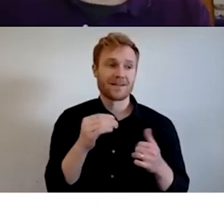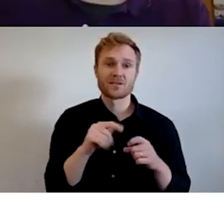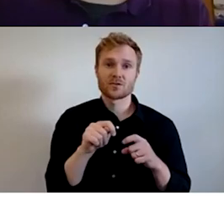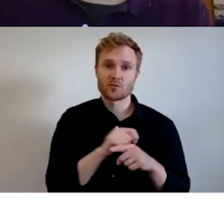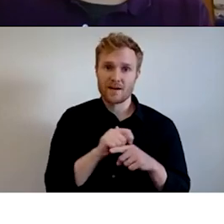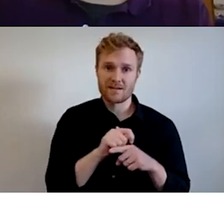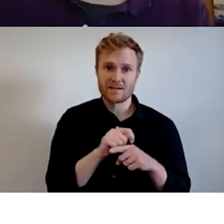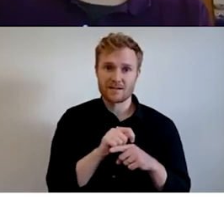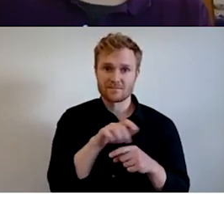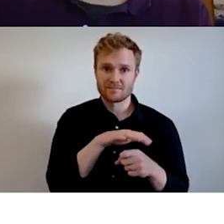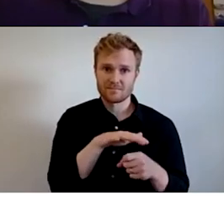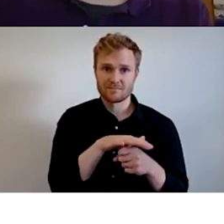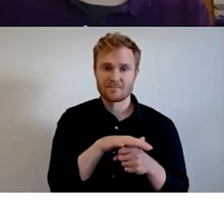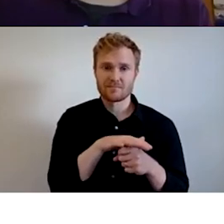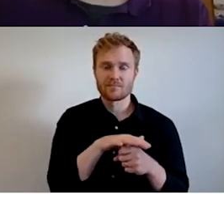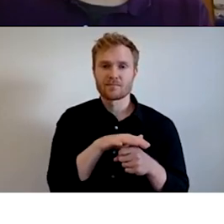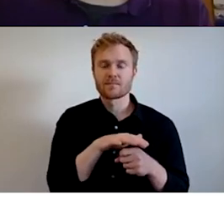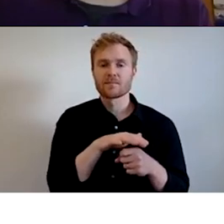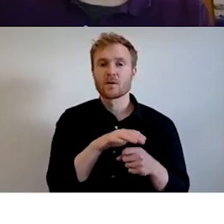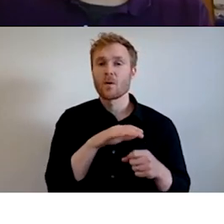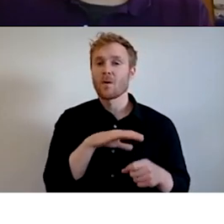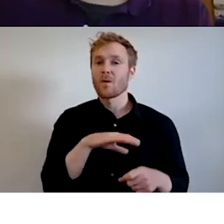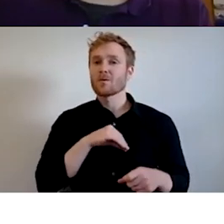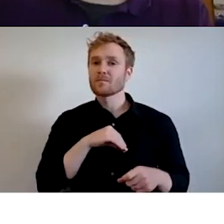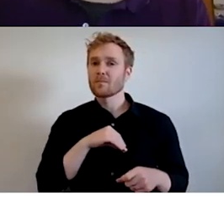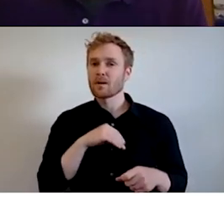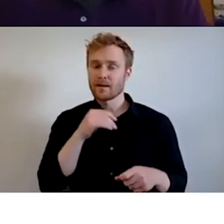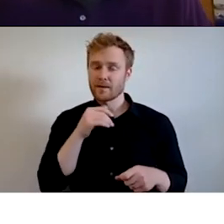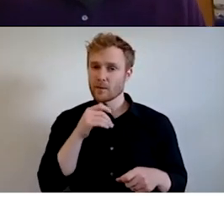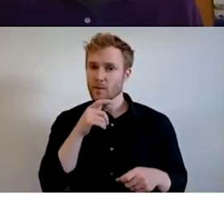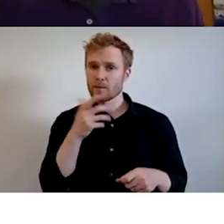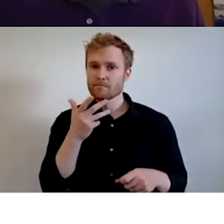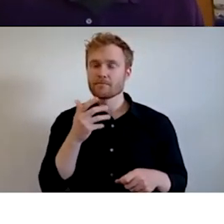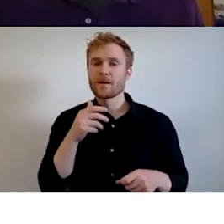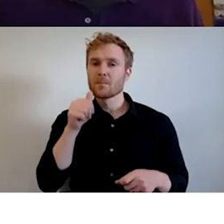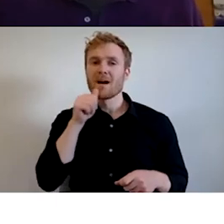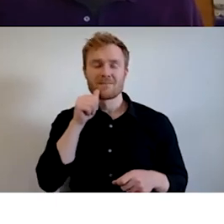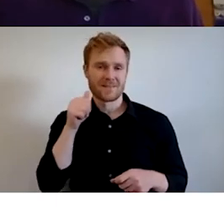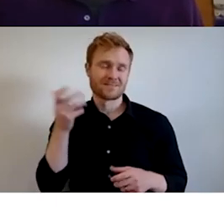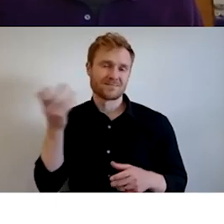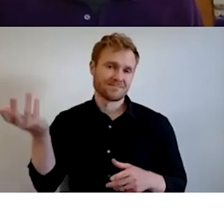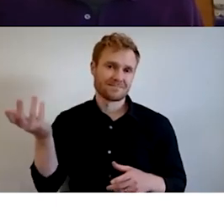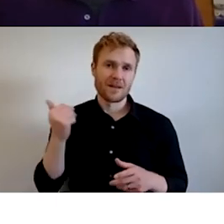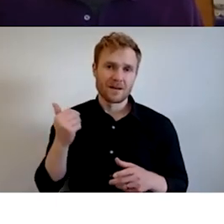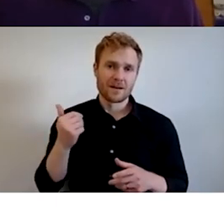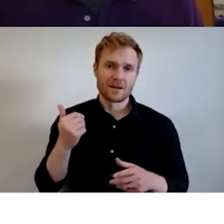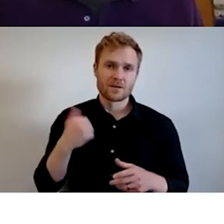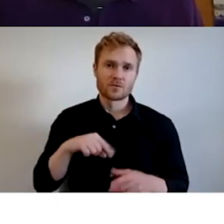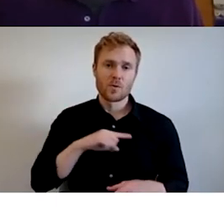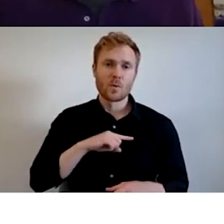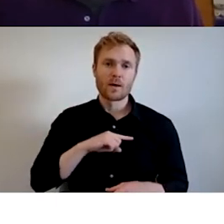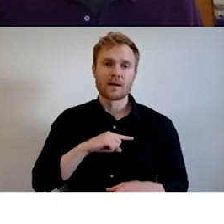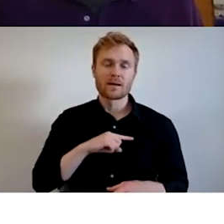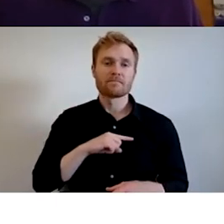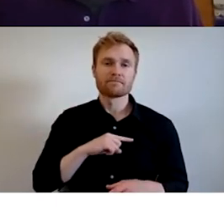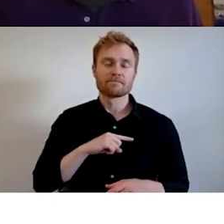are located, are actually owned by, um, private entity and we, you know,